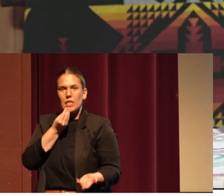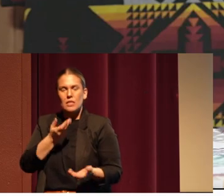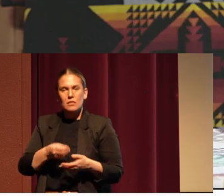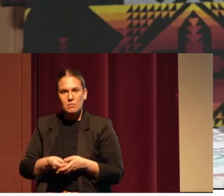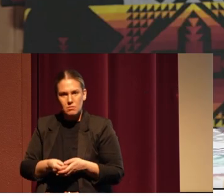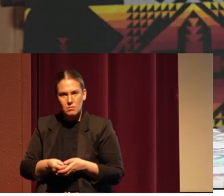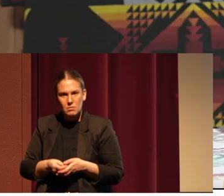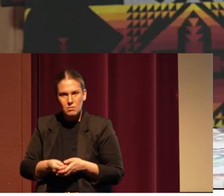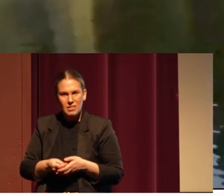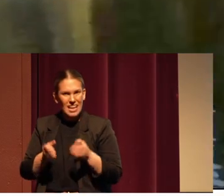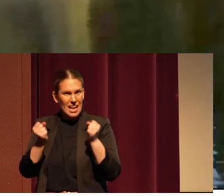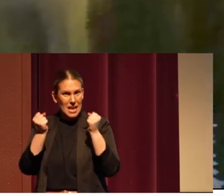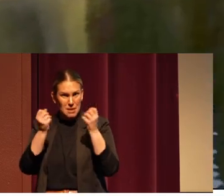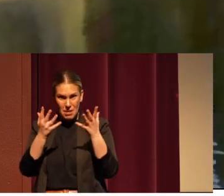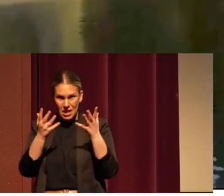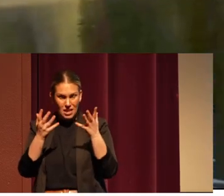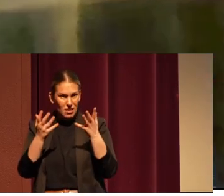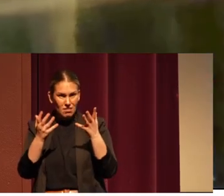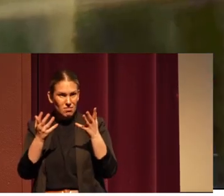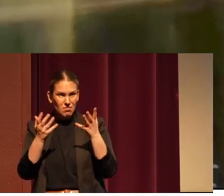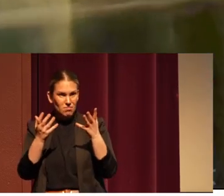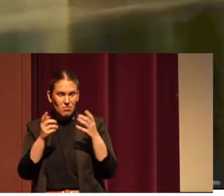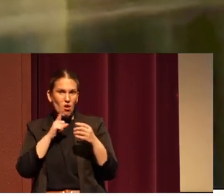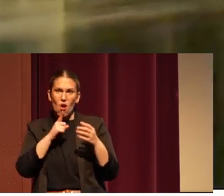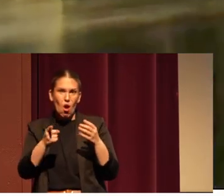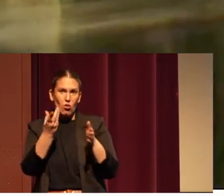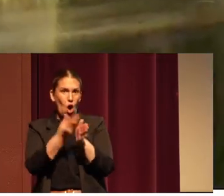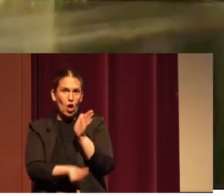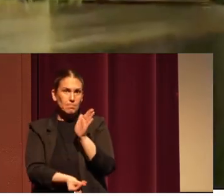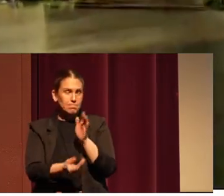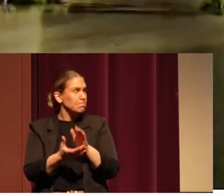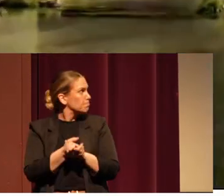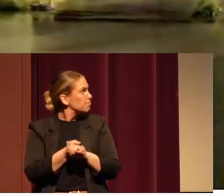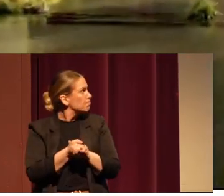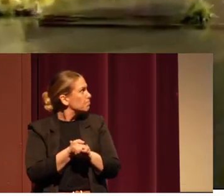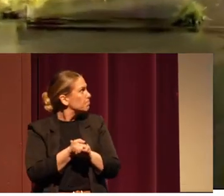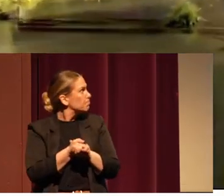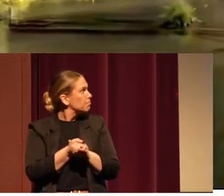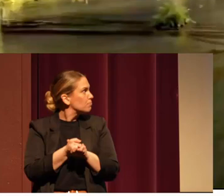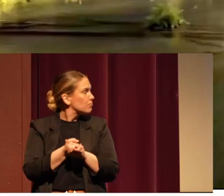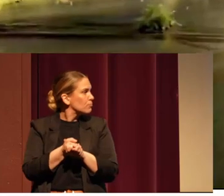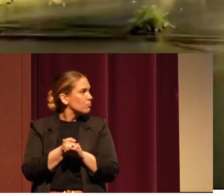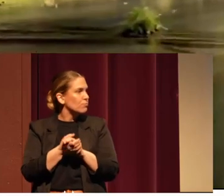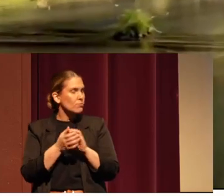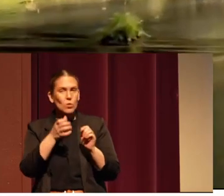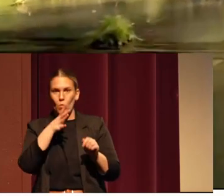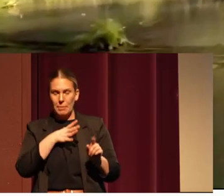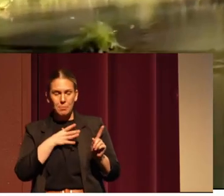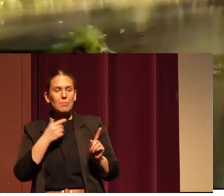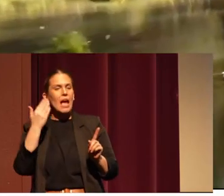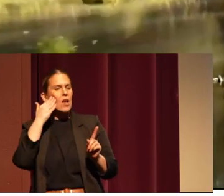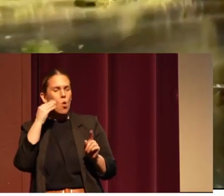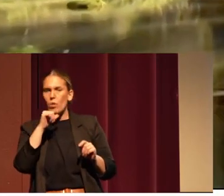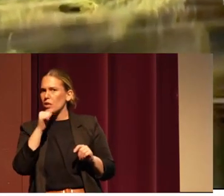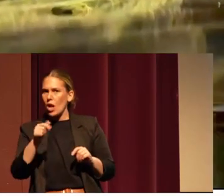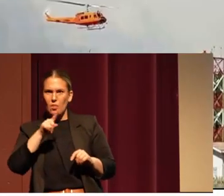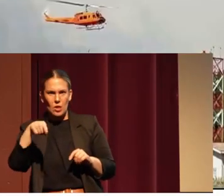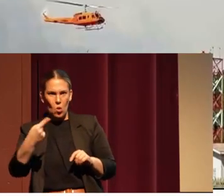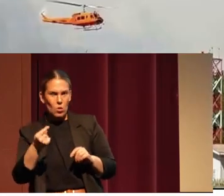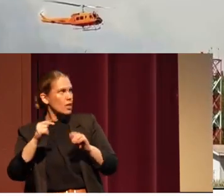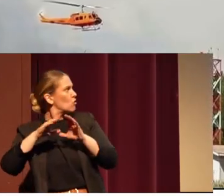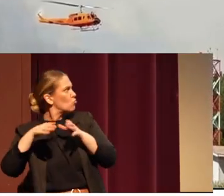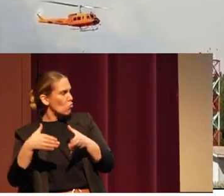And a lot of them, like the fish, gone. I know I'm not the only tribal member that is grieving